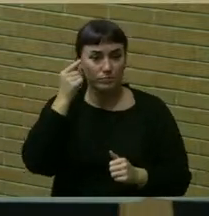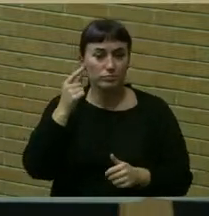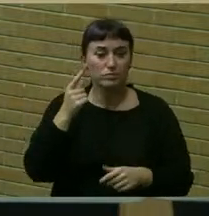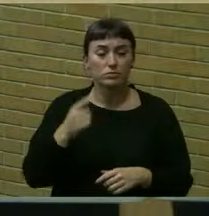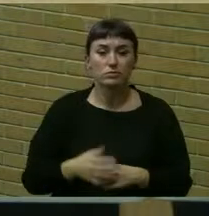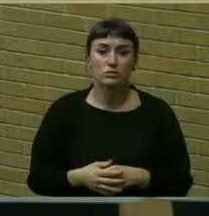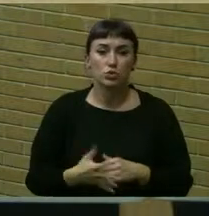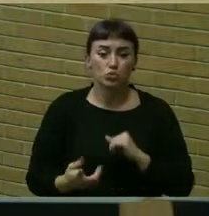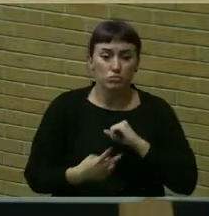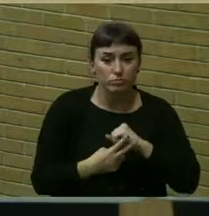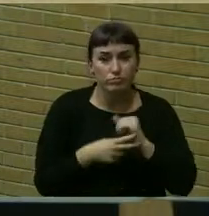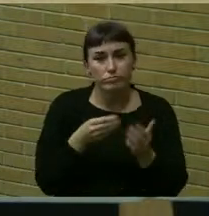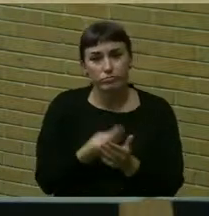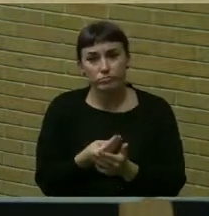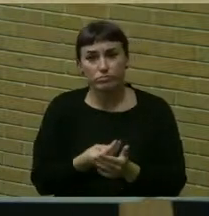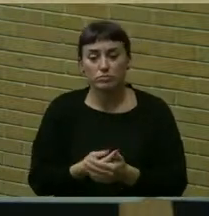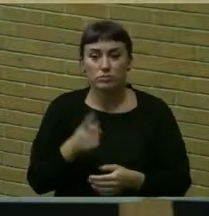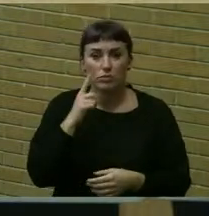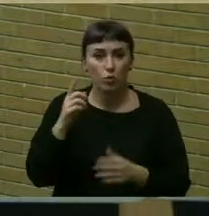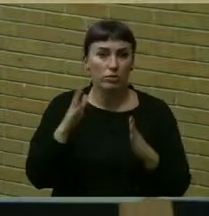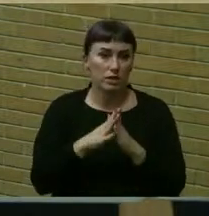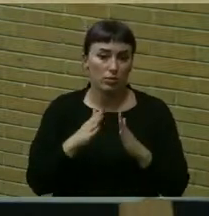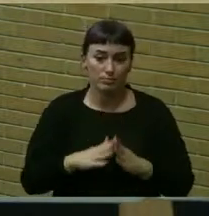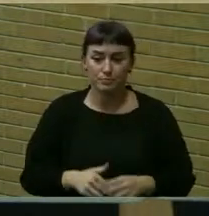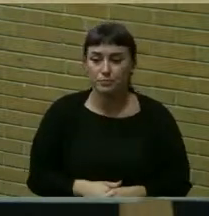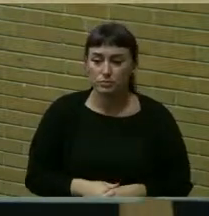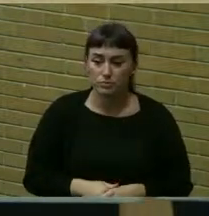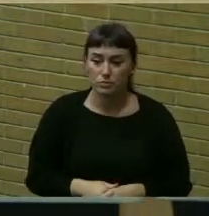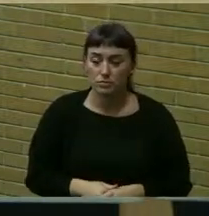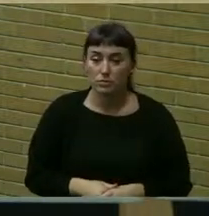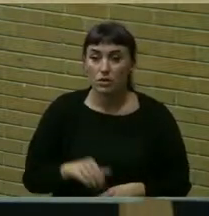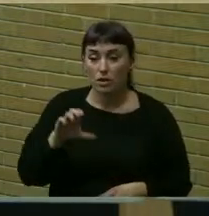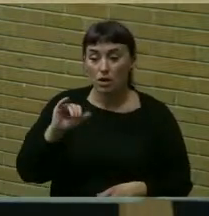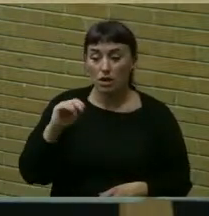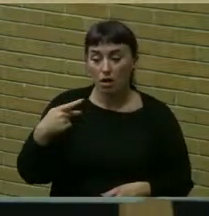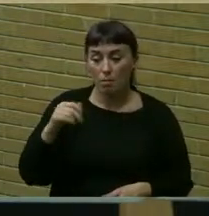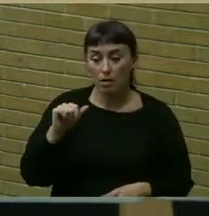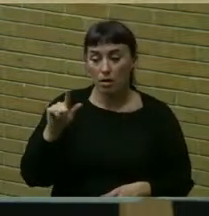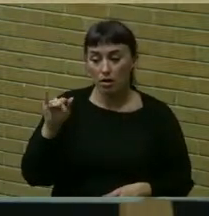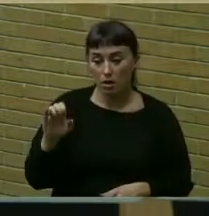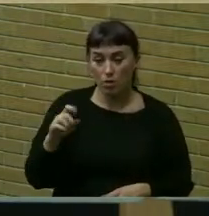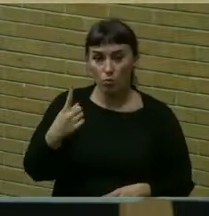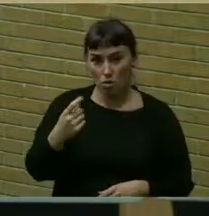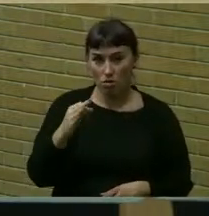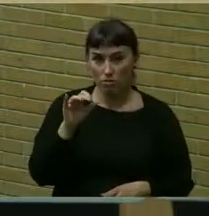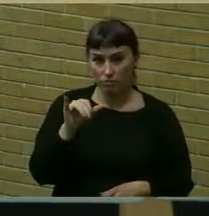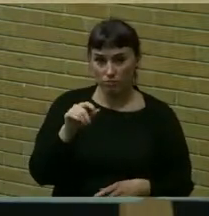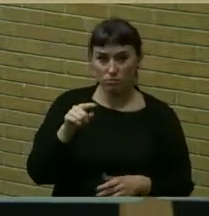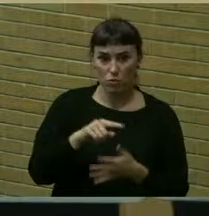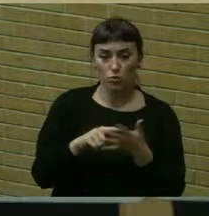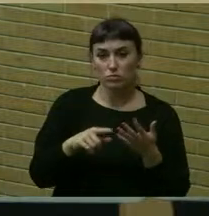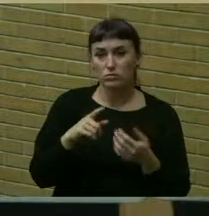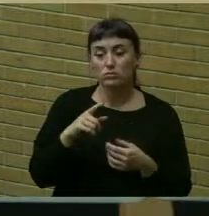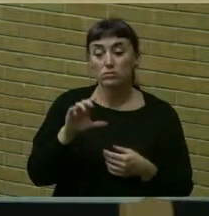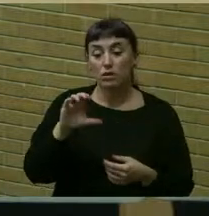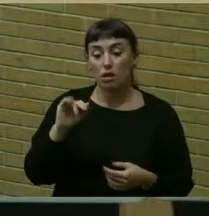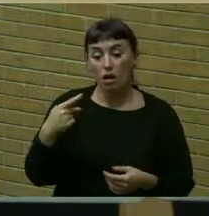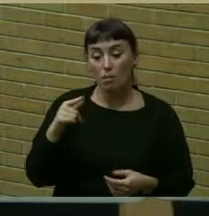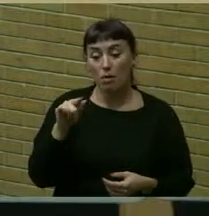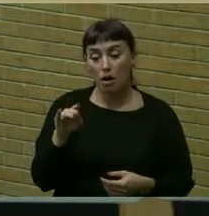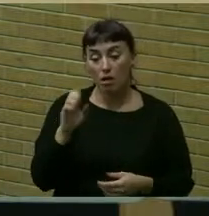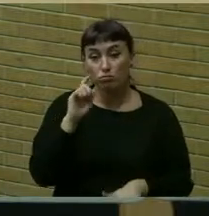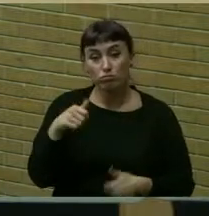save money for the town the cop alliance is one of those the cop alliance